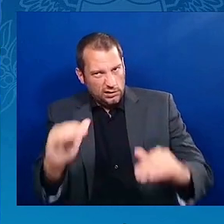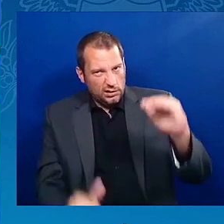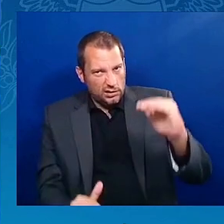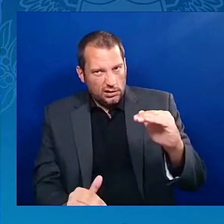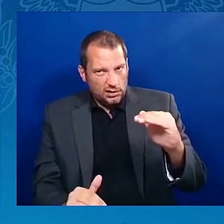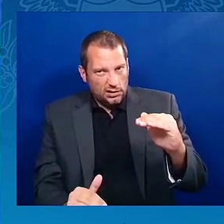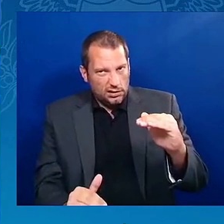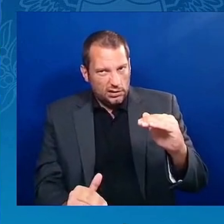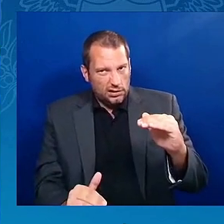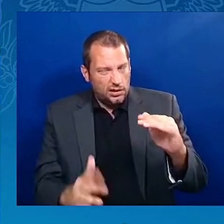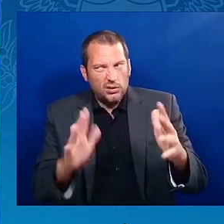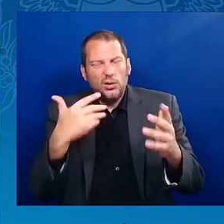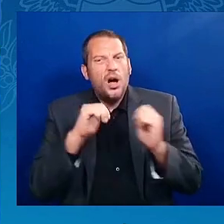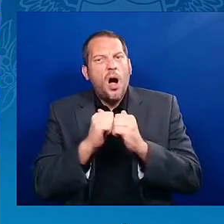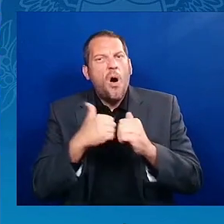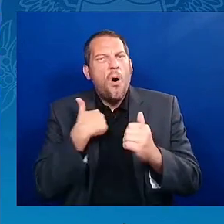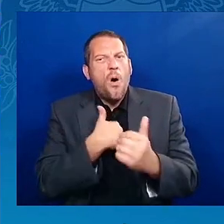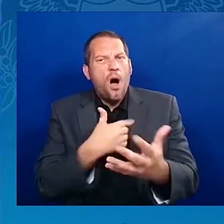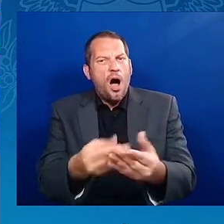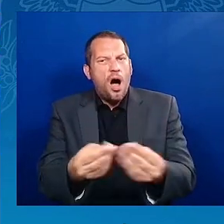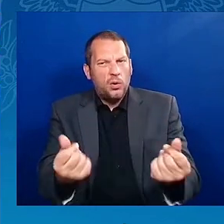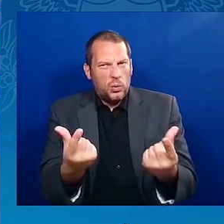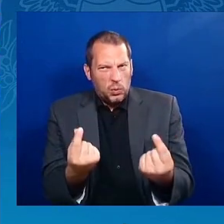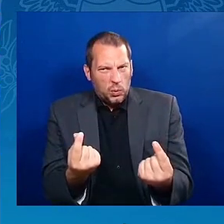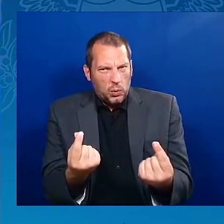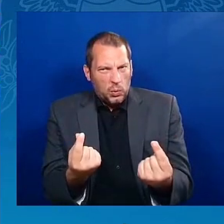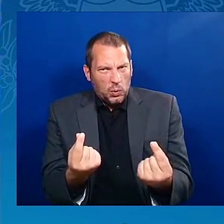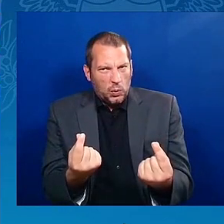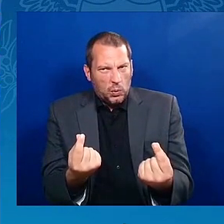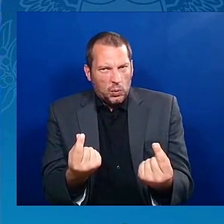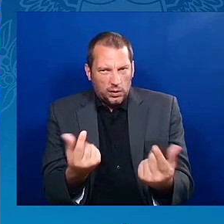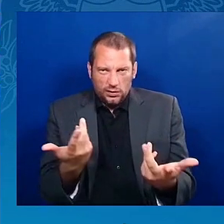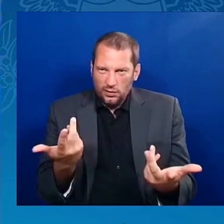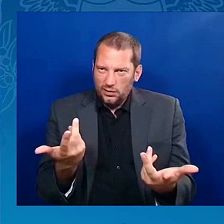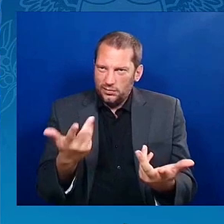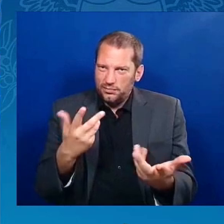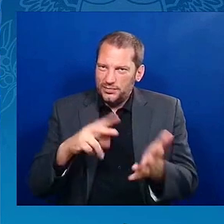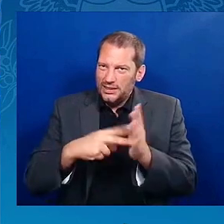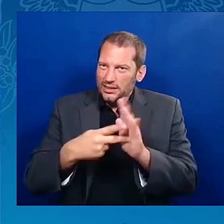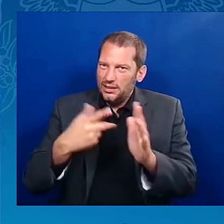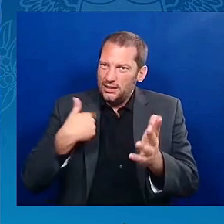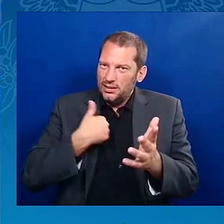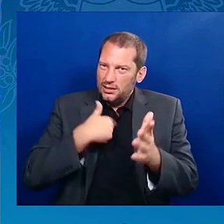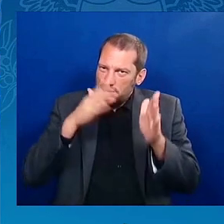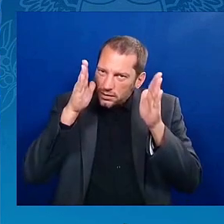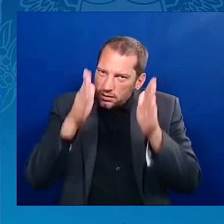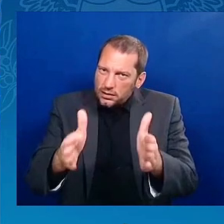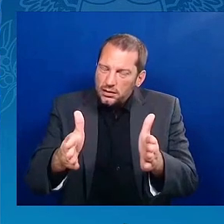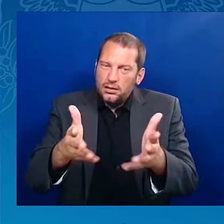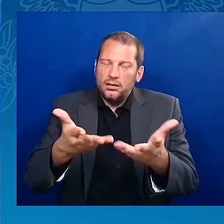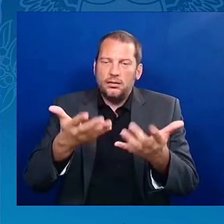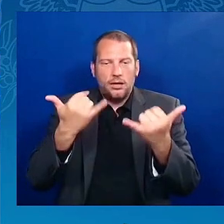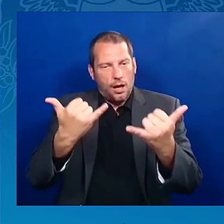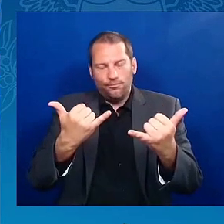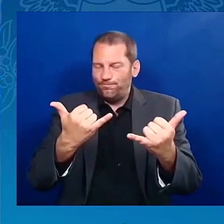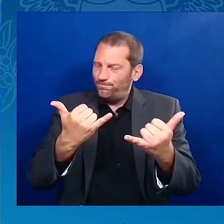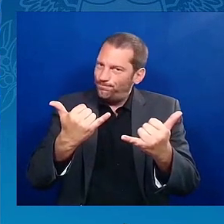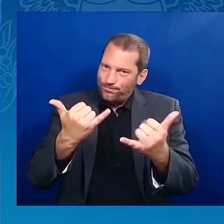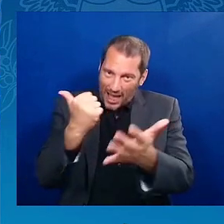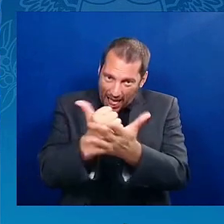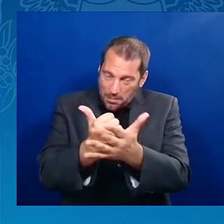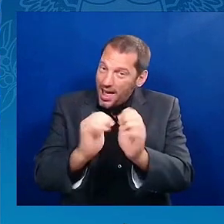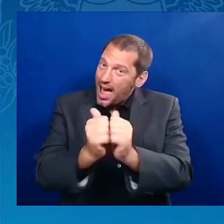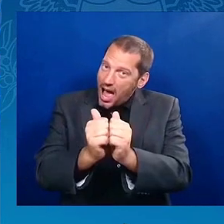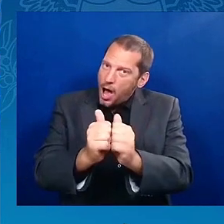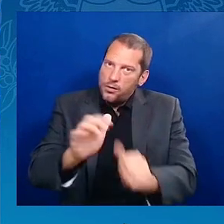grow wealth. So what we have done is we are now requiring that home appraisers receive racial bias training to